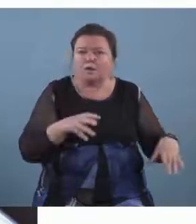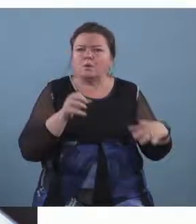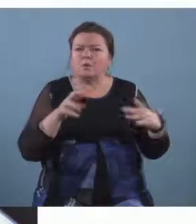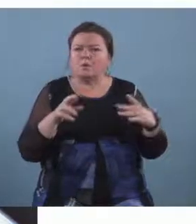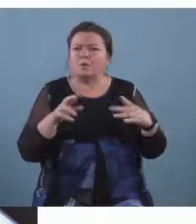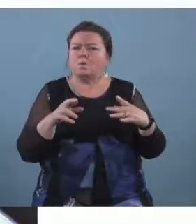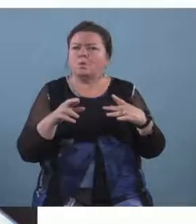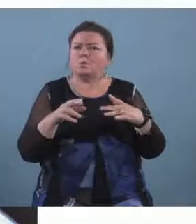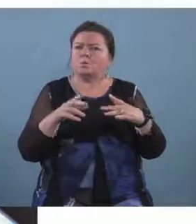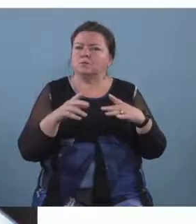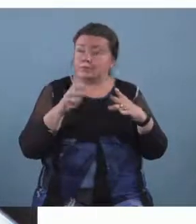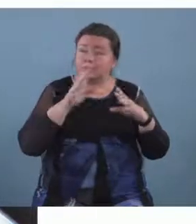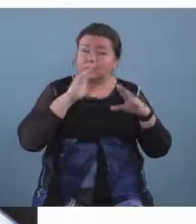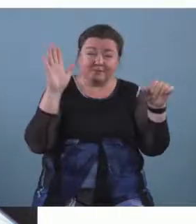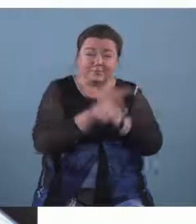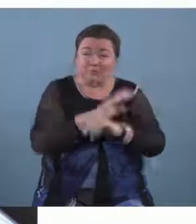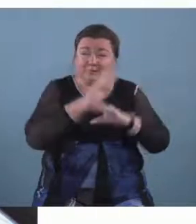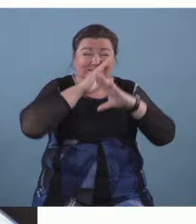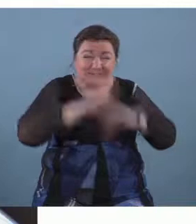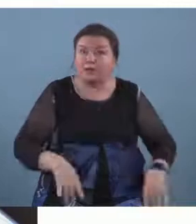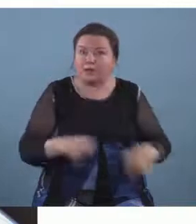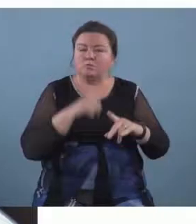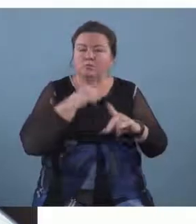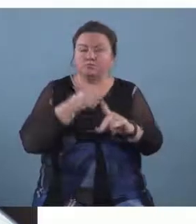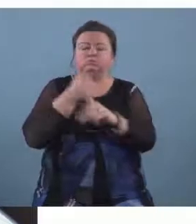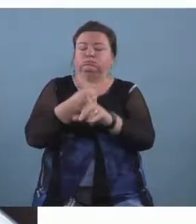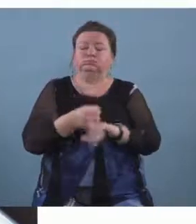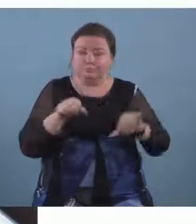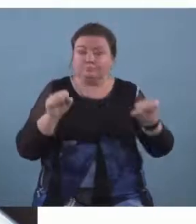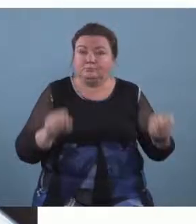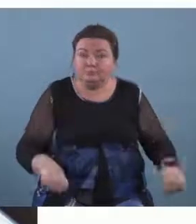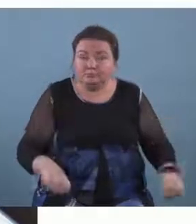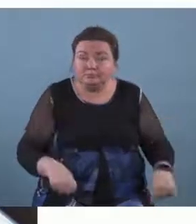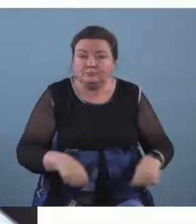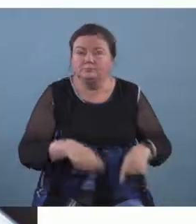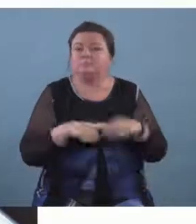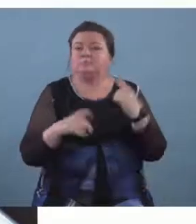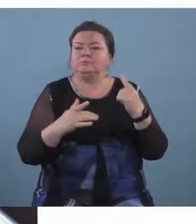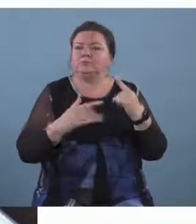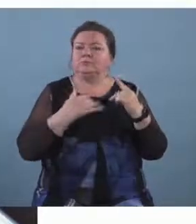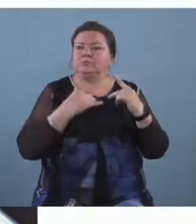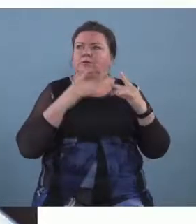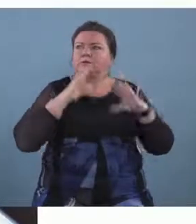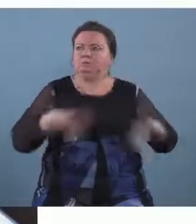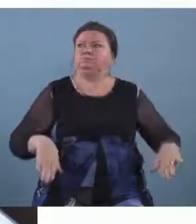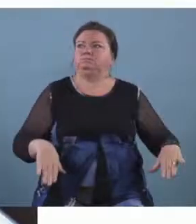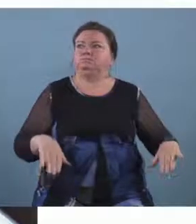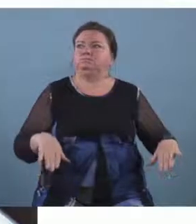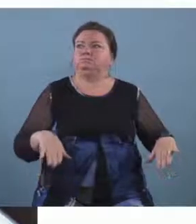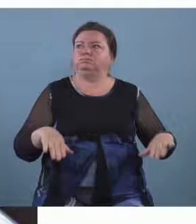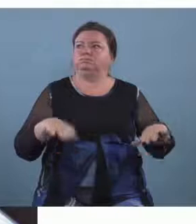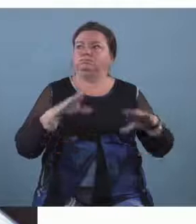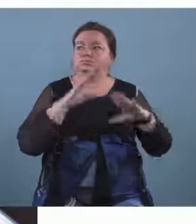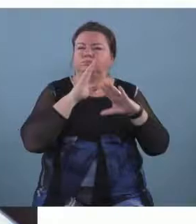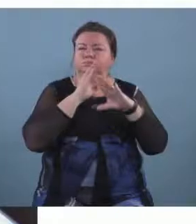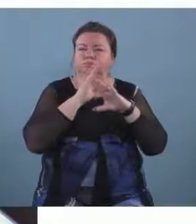dramatic if you've got sudden drop and in sound and it's just complete silence for floating can